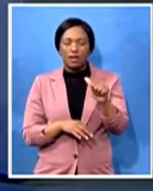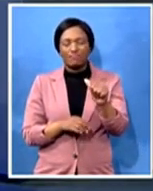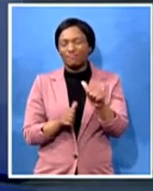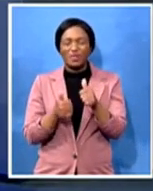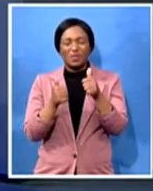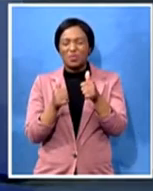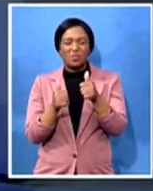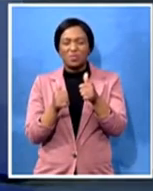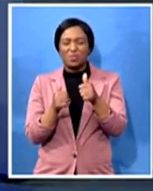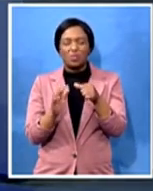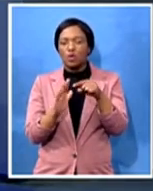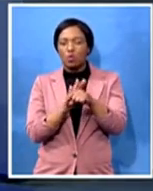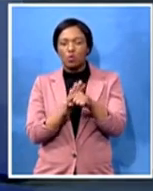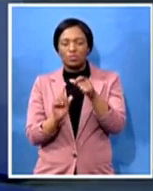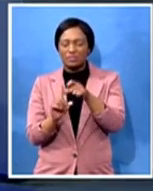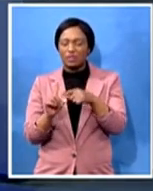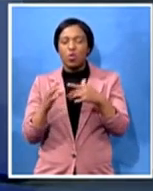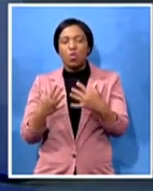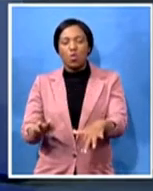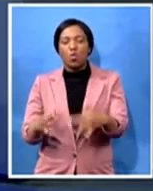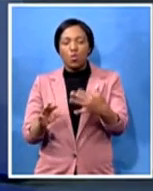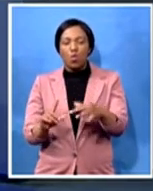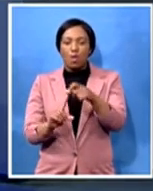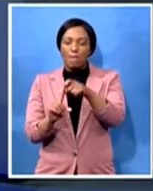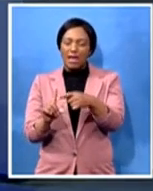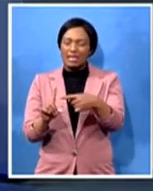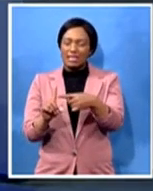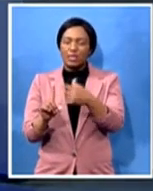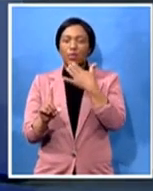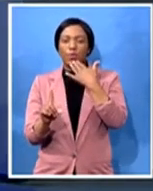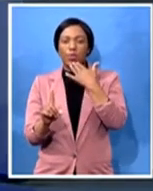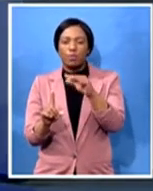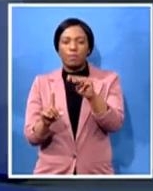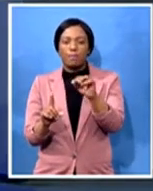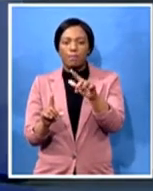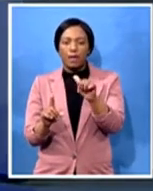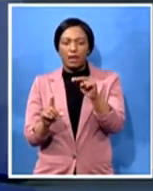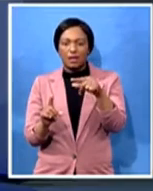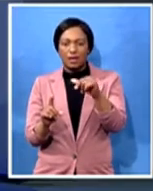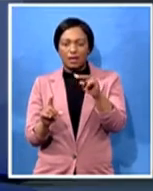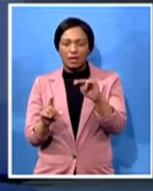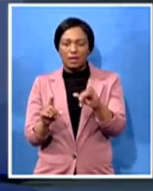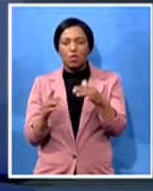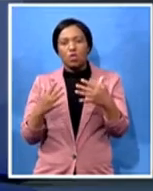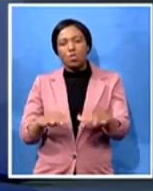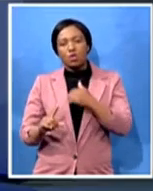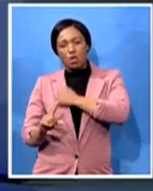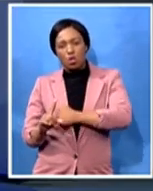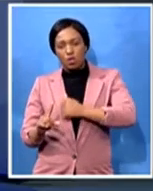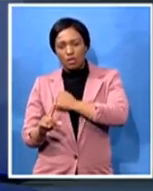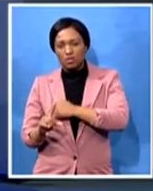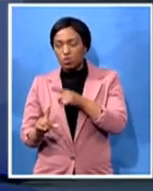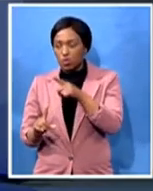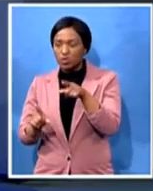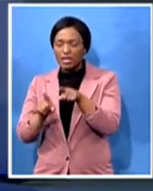such as Andrew Mnangeni our condolences go out to you as well and those who knew him what would you miss the most